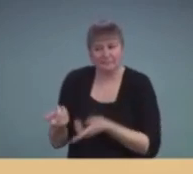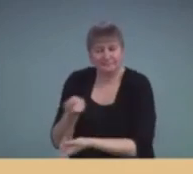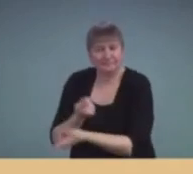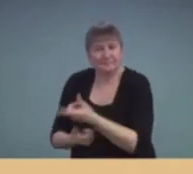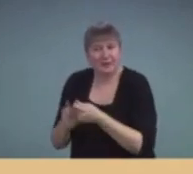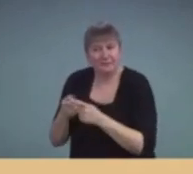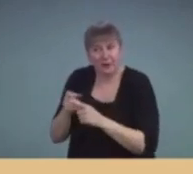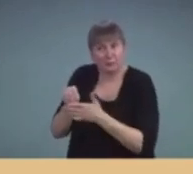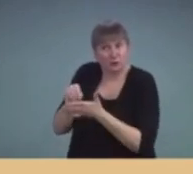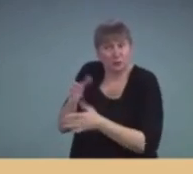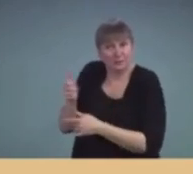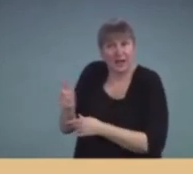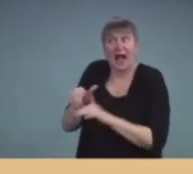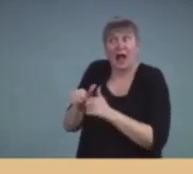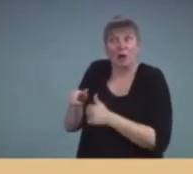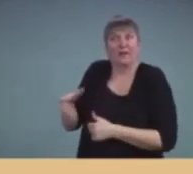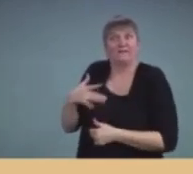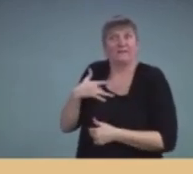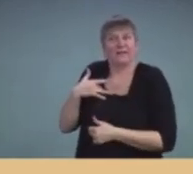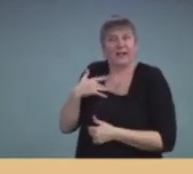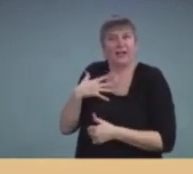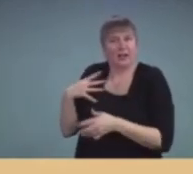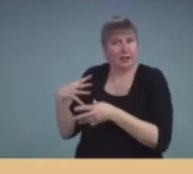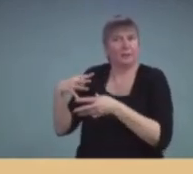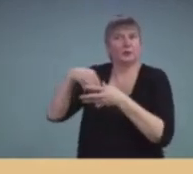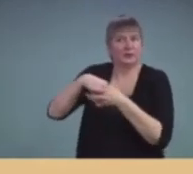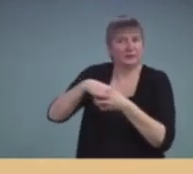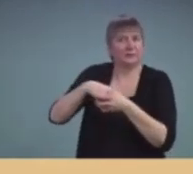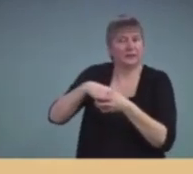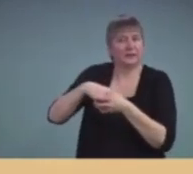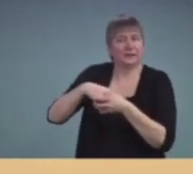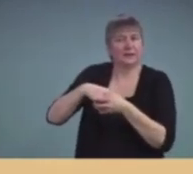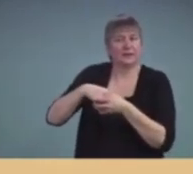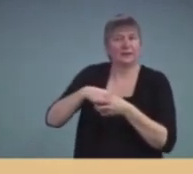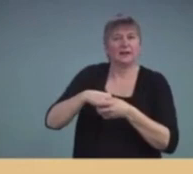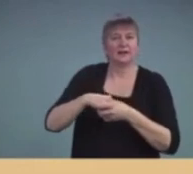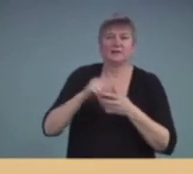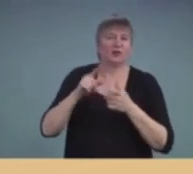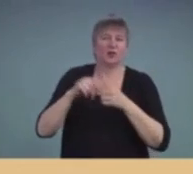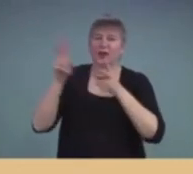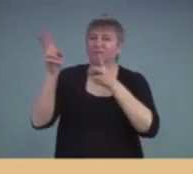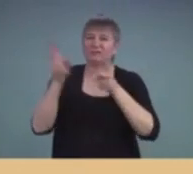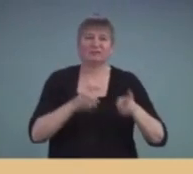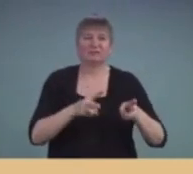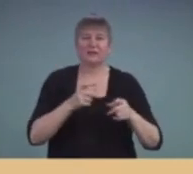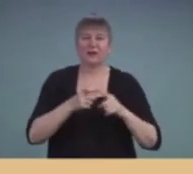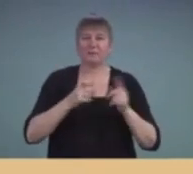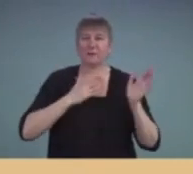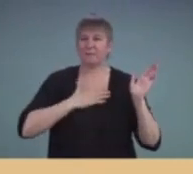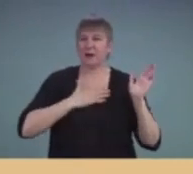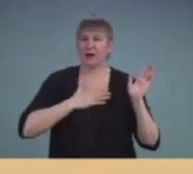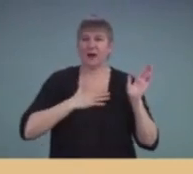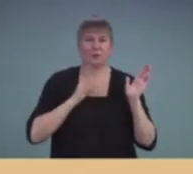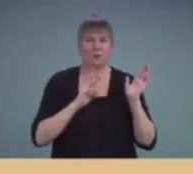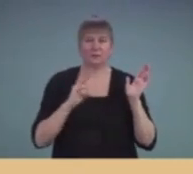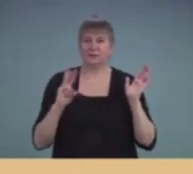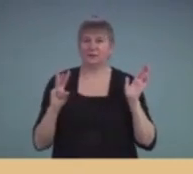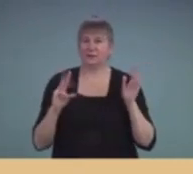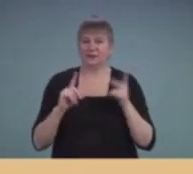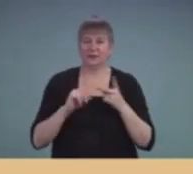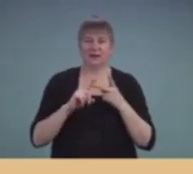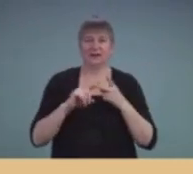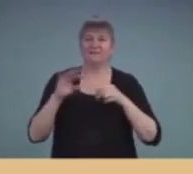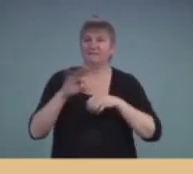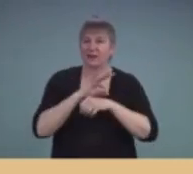they feel they're able to participate in the classroom. You can download that from my website. You can download functional listening